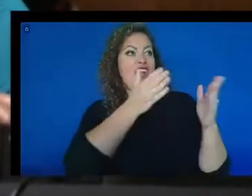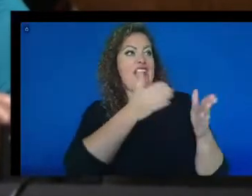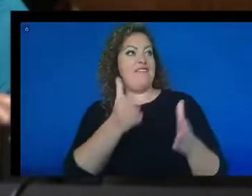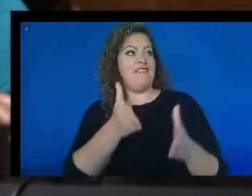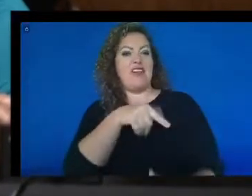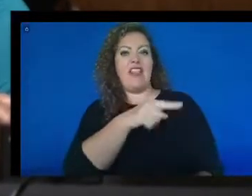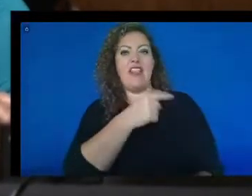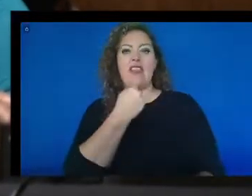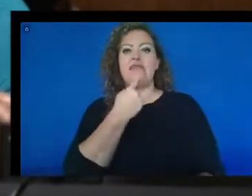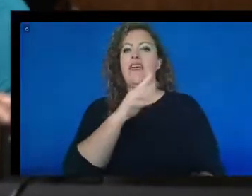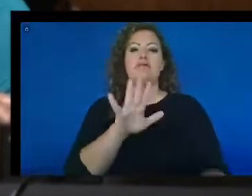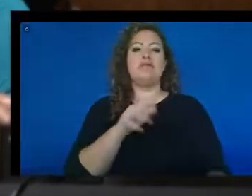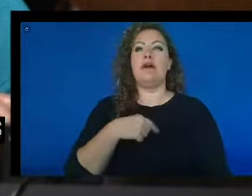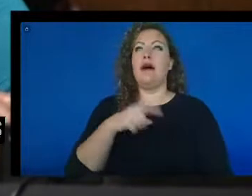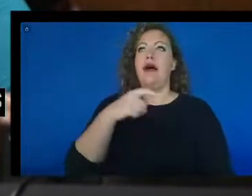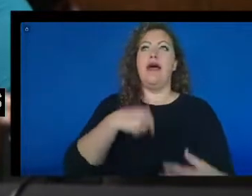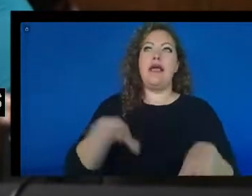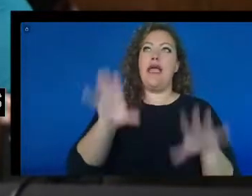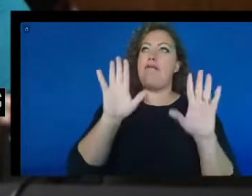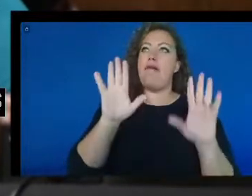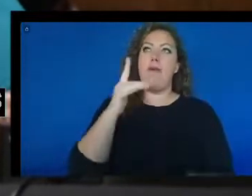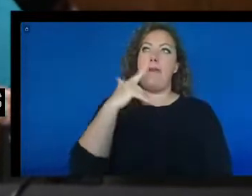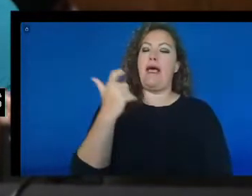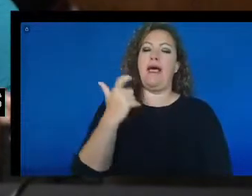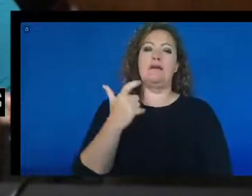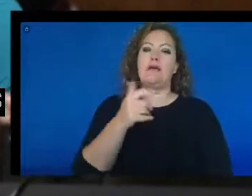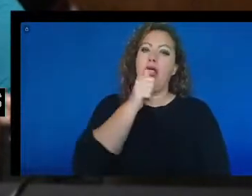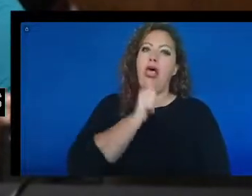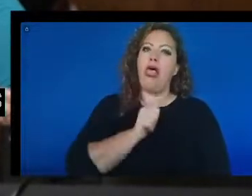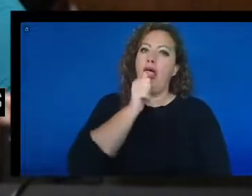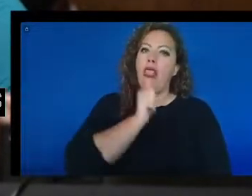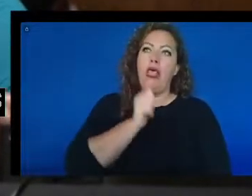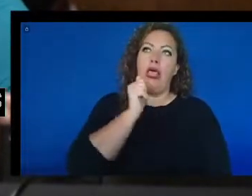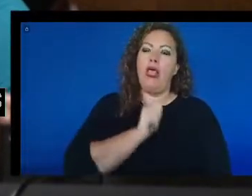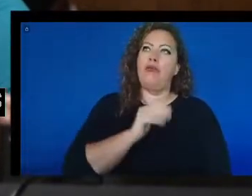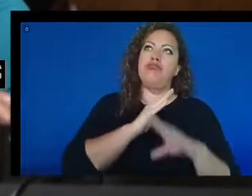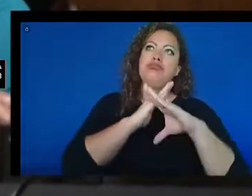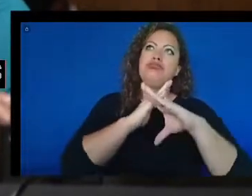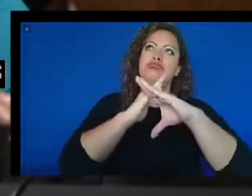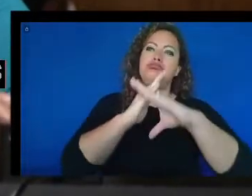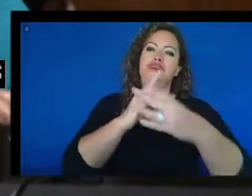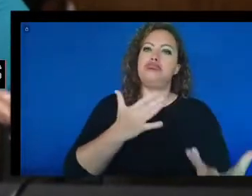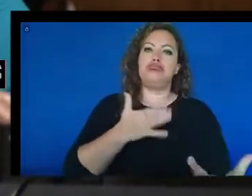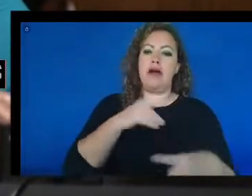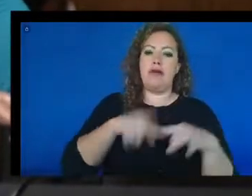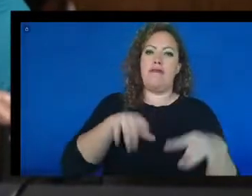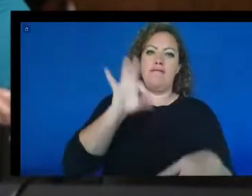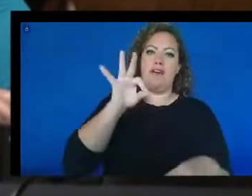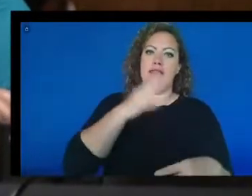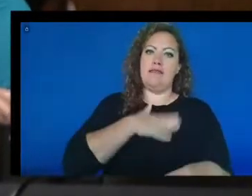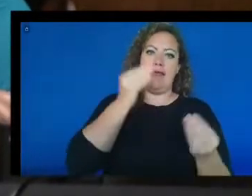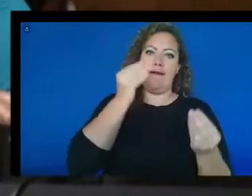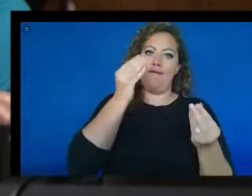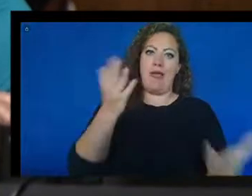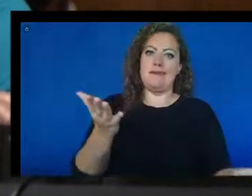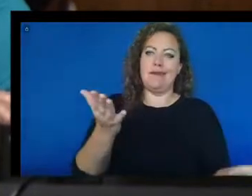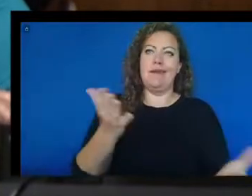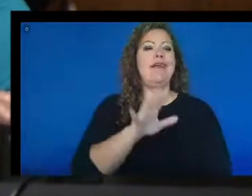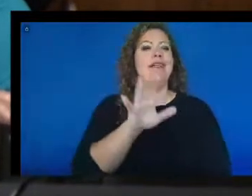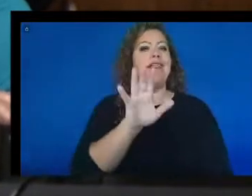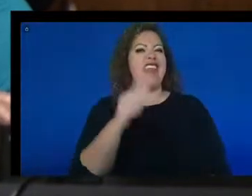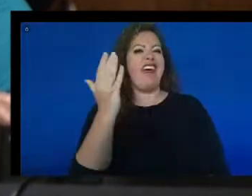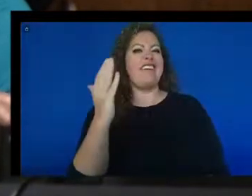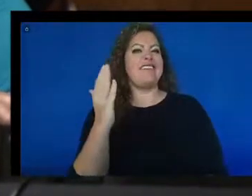just gave up because it was just too, it was too tedious. It was too hard to get to the information that I needed. And that seems to be one of the,